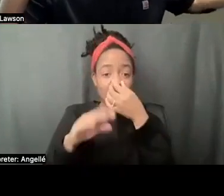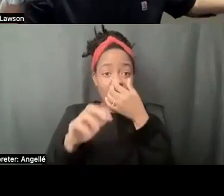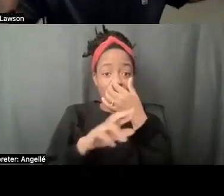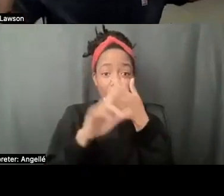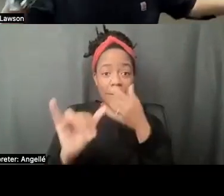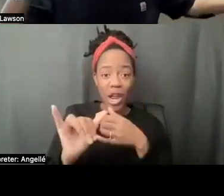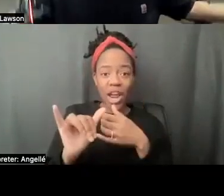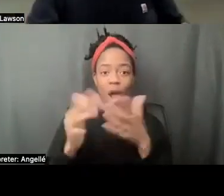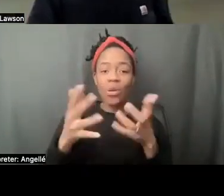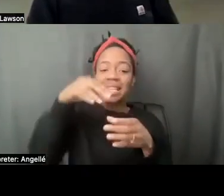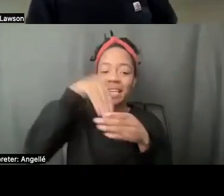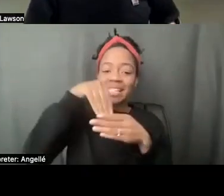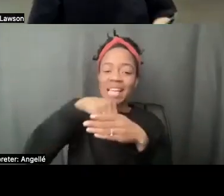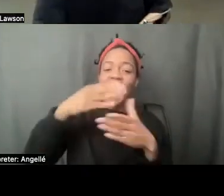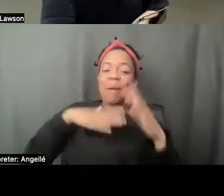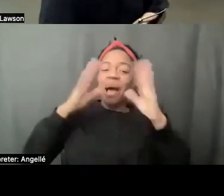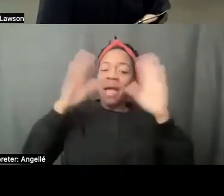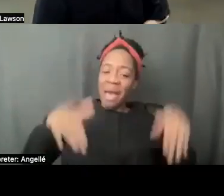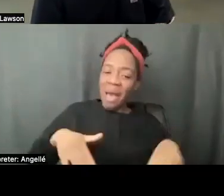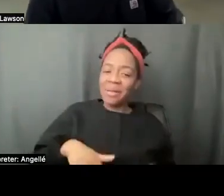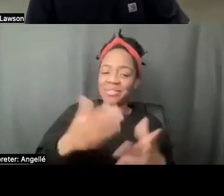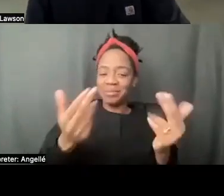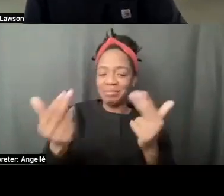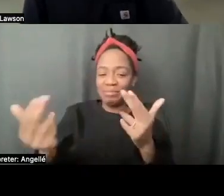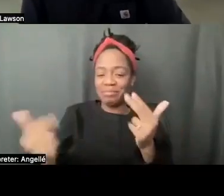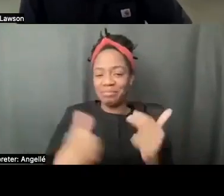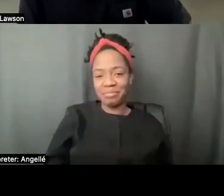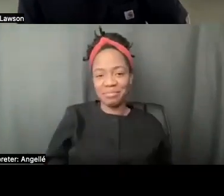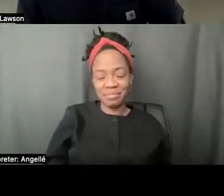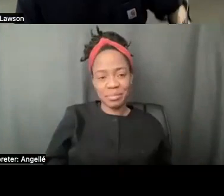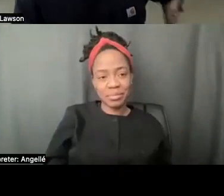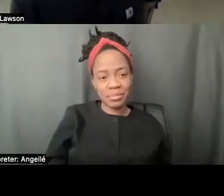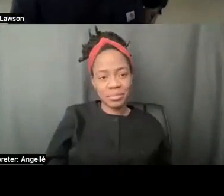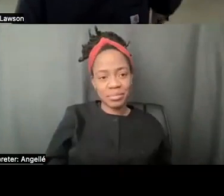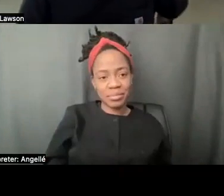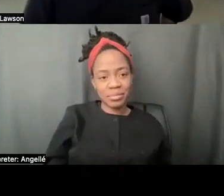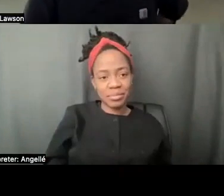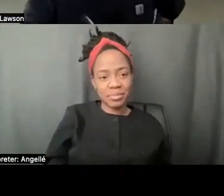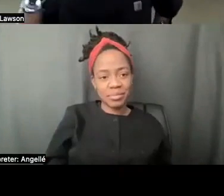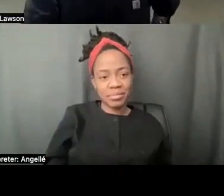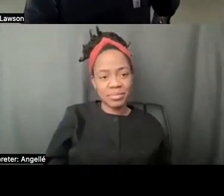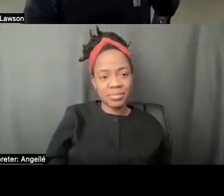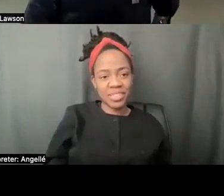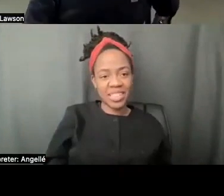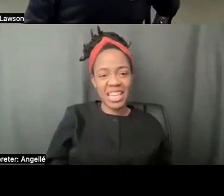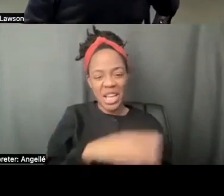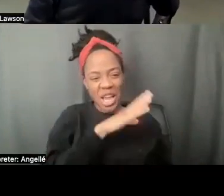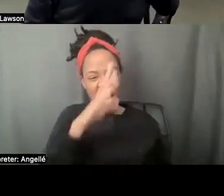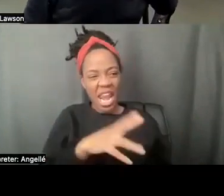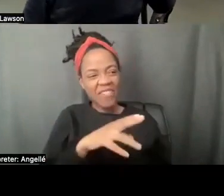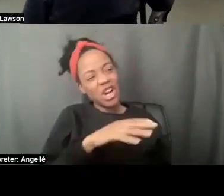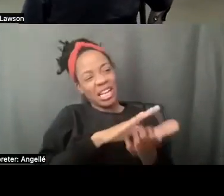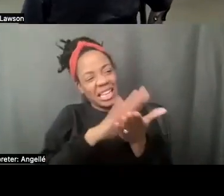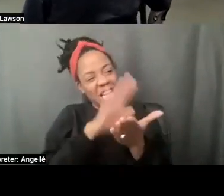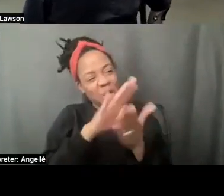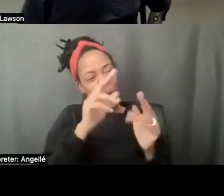was in my house. Oh, stop. Stop it. You're never washing that couch again. I'm never washing that